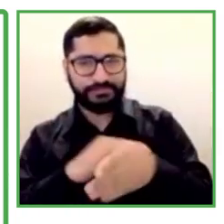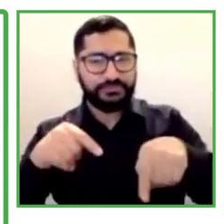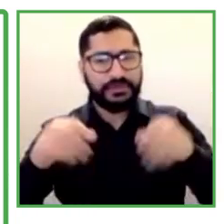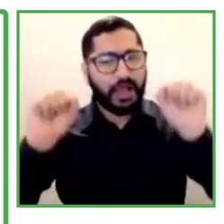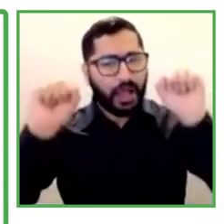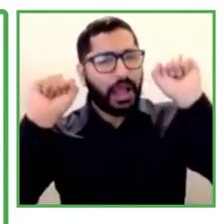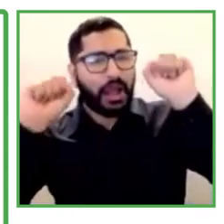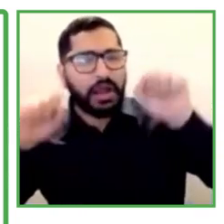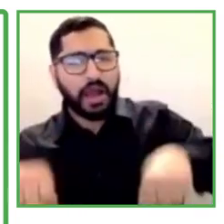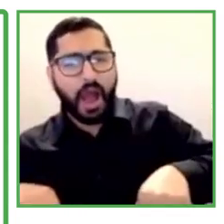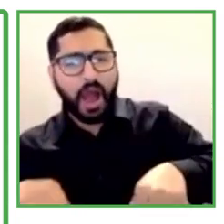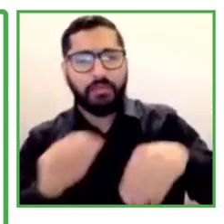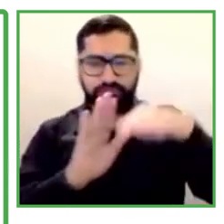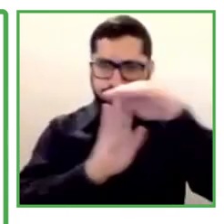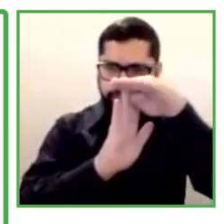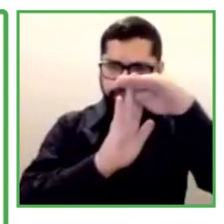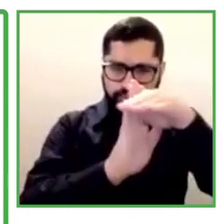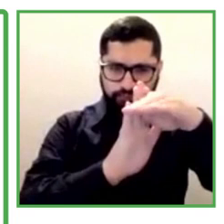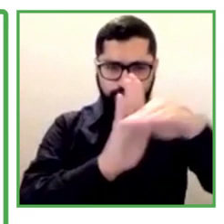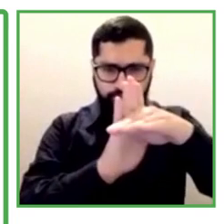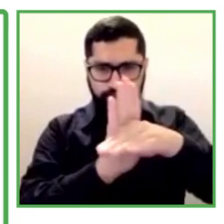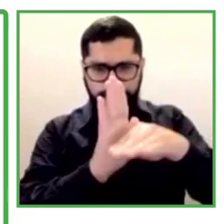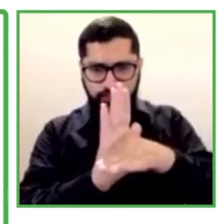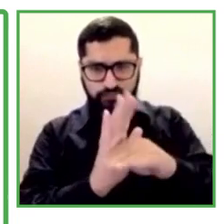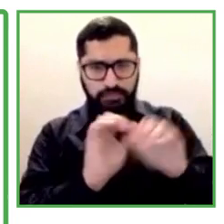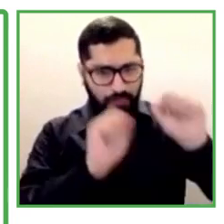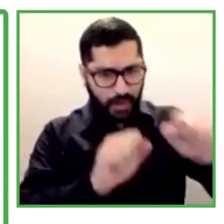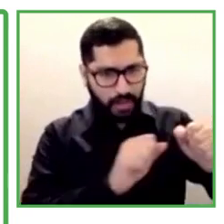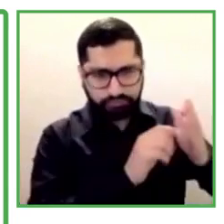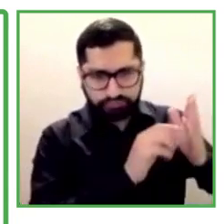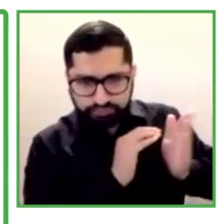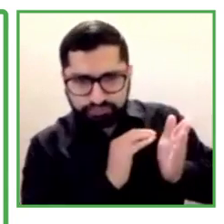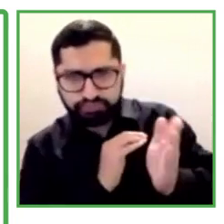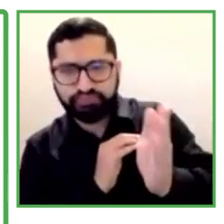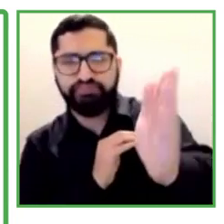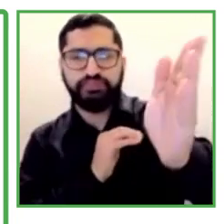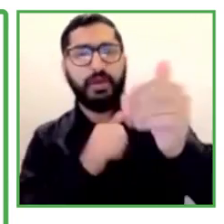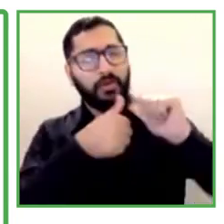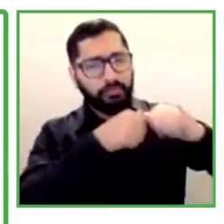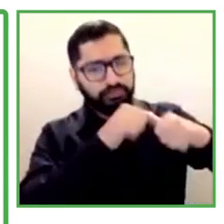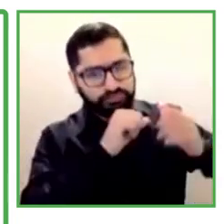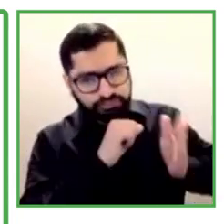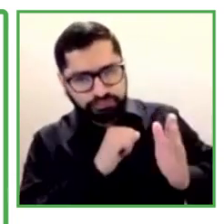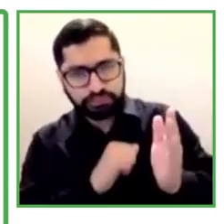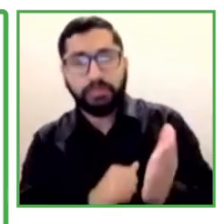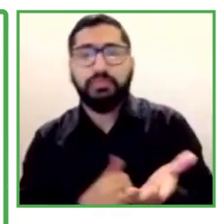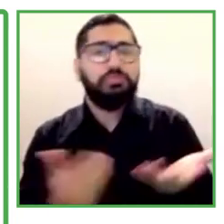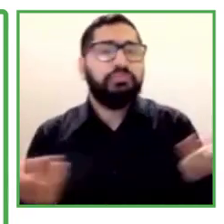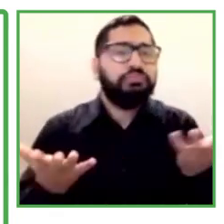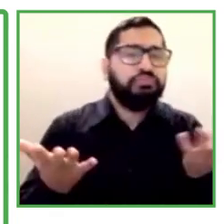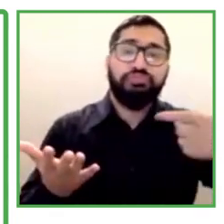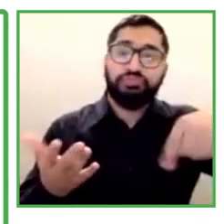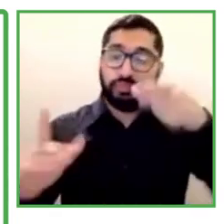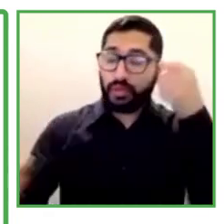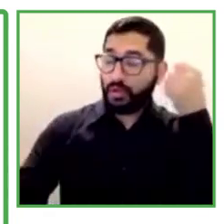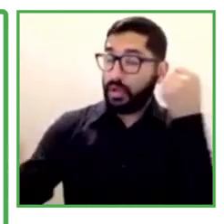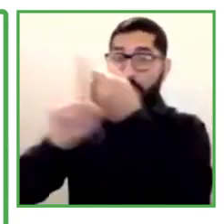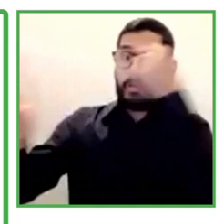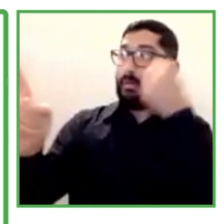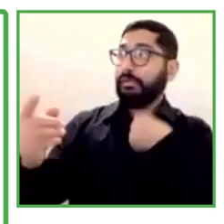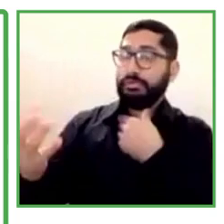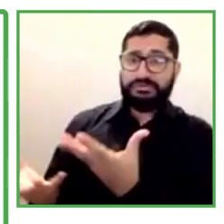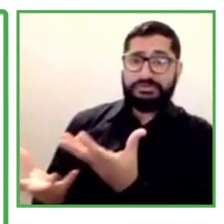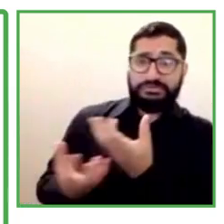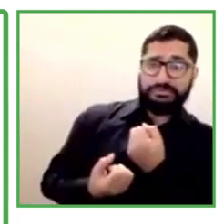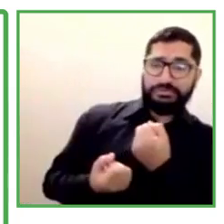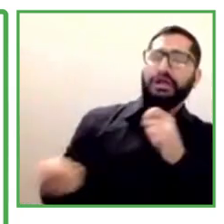our program in an ongoing way and maintain it when we dealt with important problems, with important changes like regulation